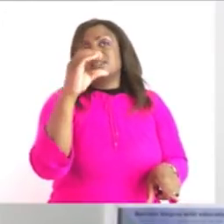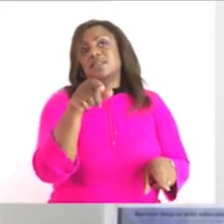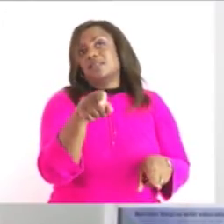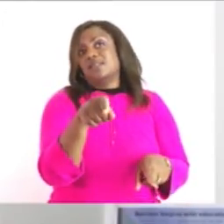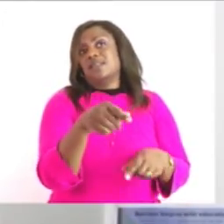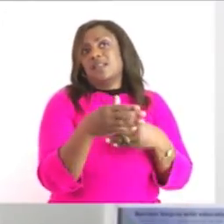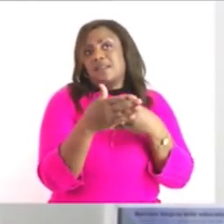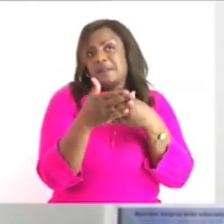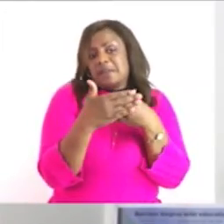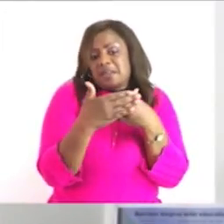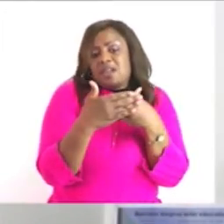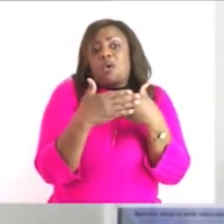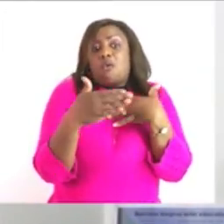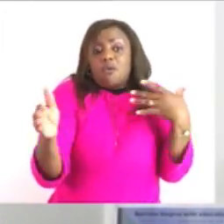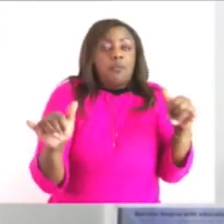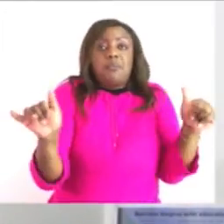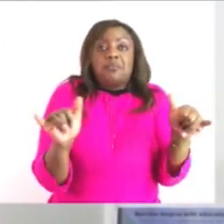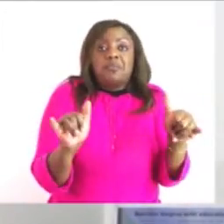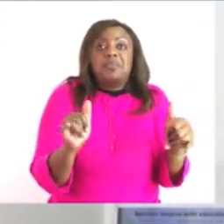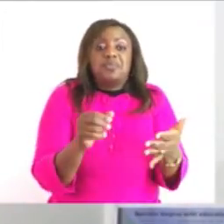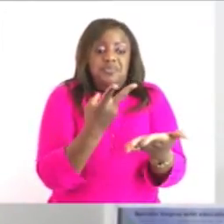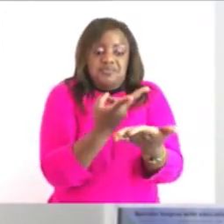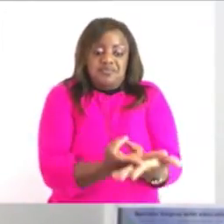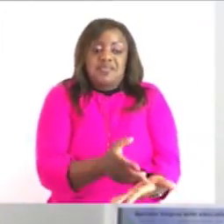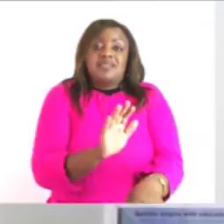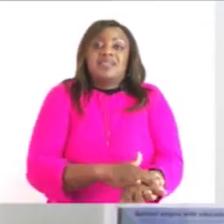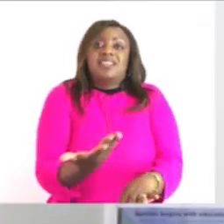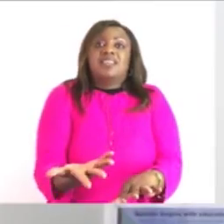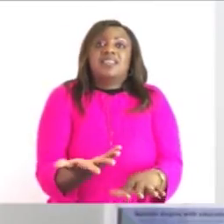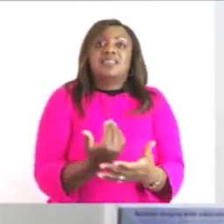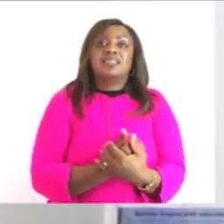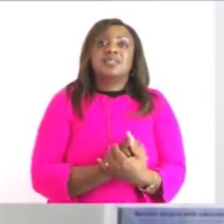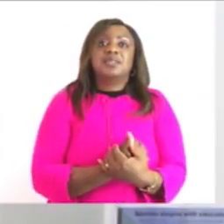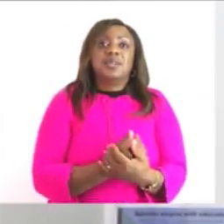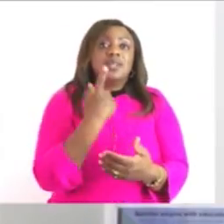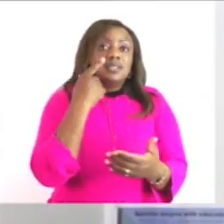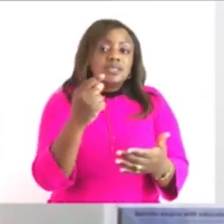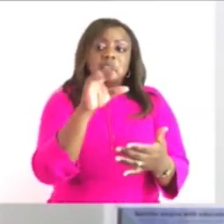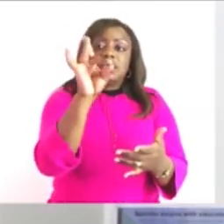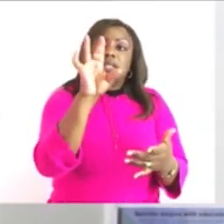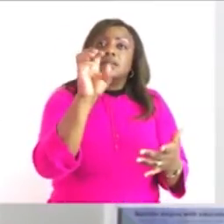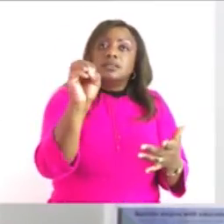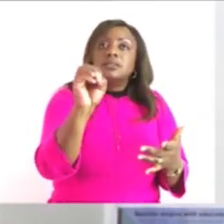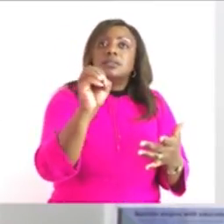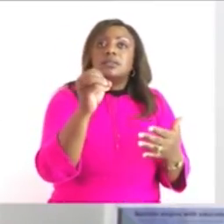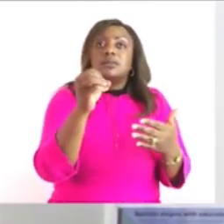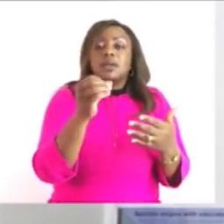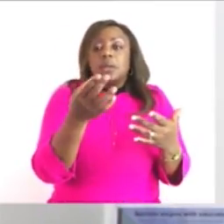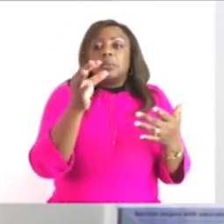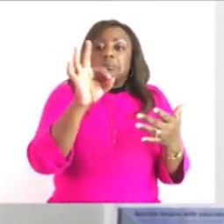15 degrees celsius so if you look at 80 and look at 95